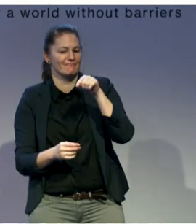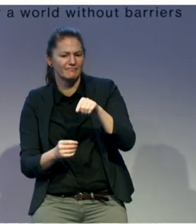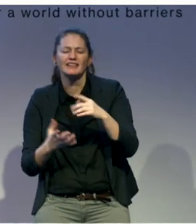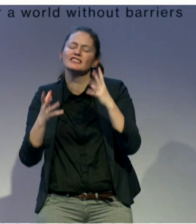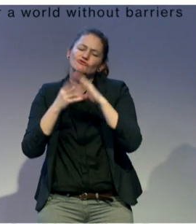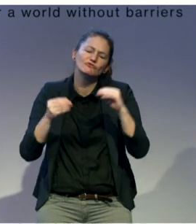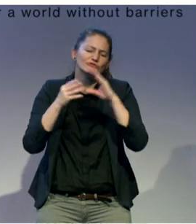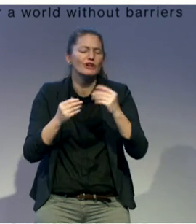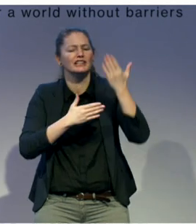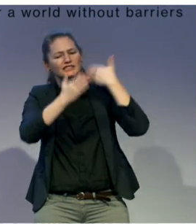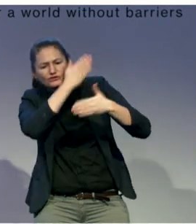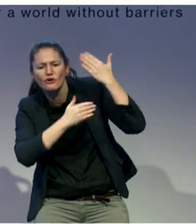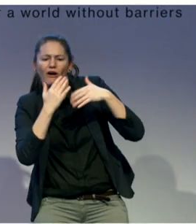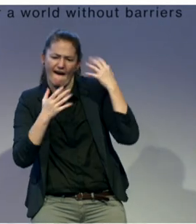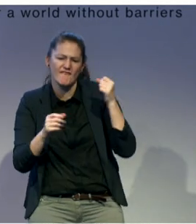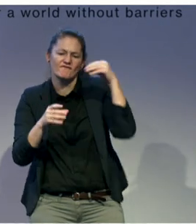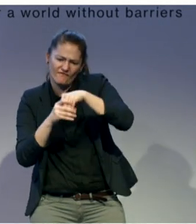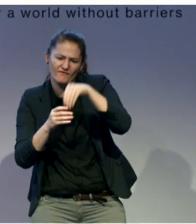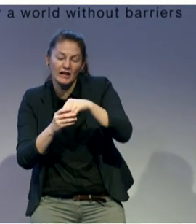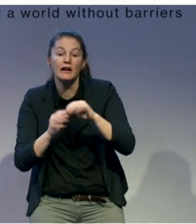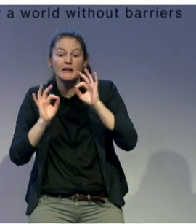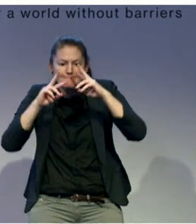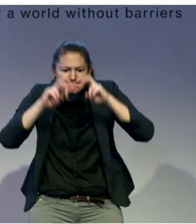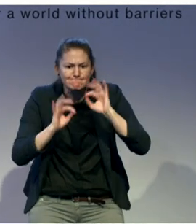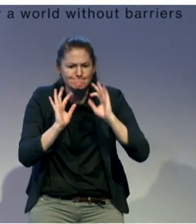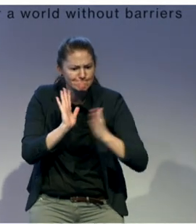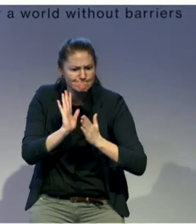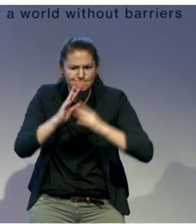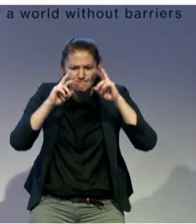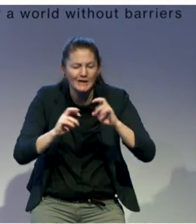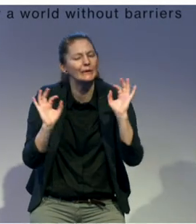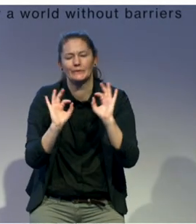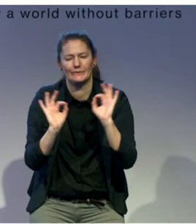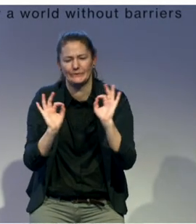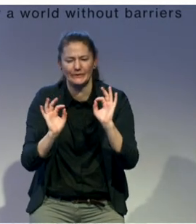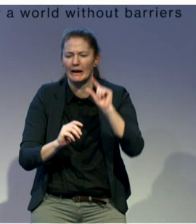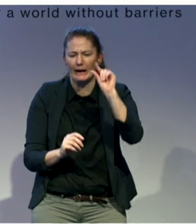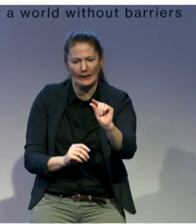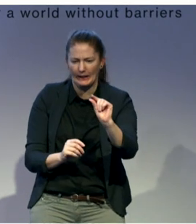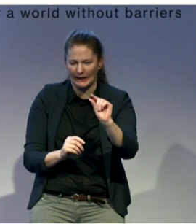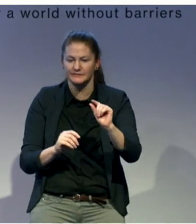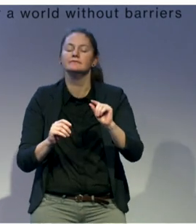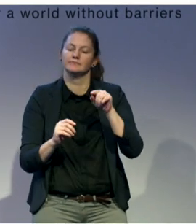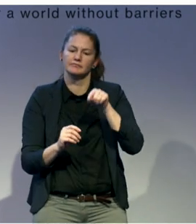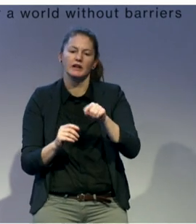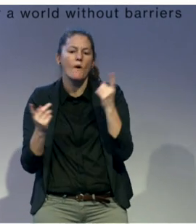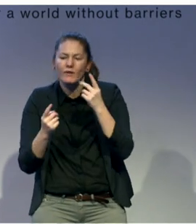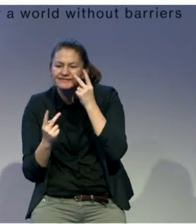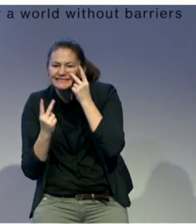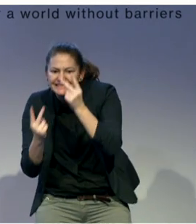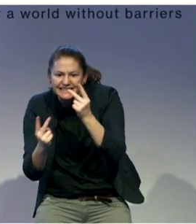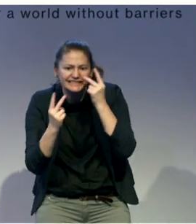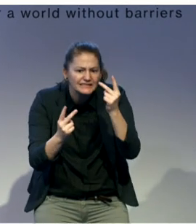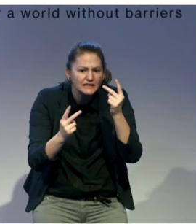around the barriers to people's participation, there was very little that actually demonstrated effective, what